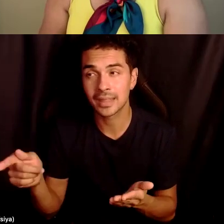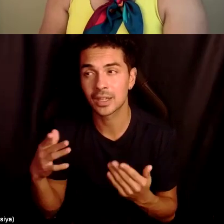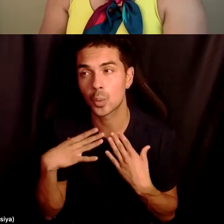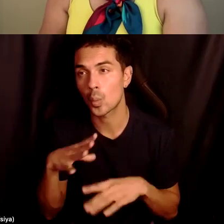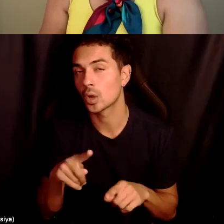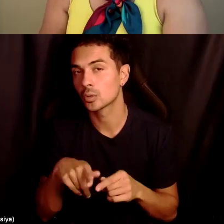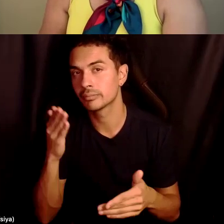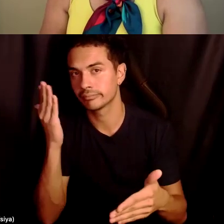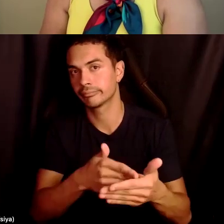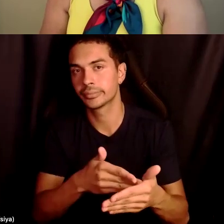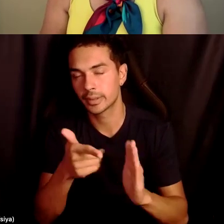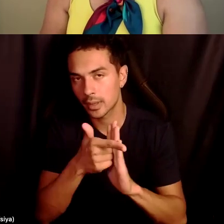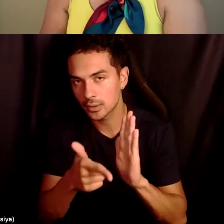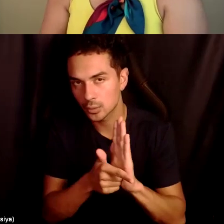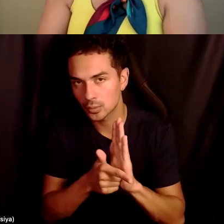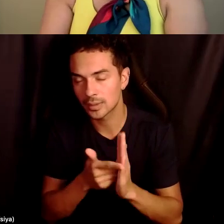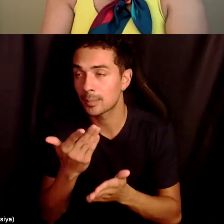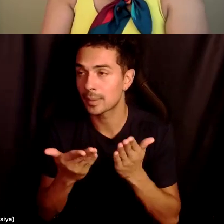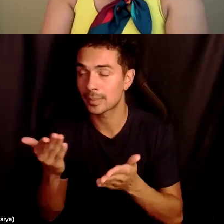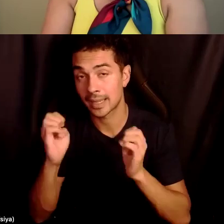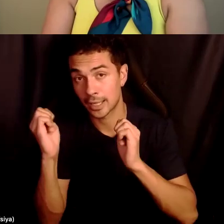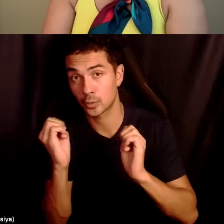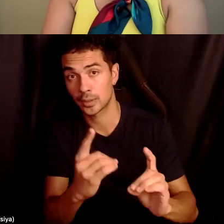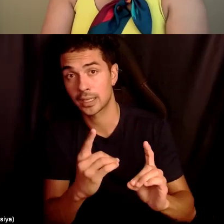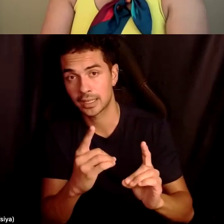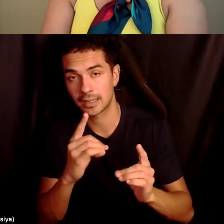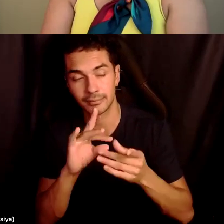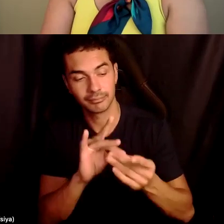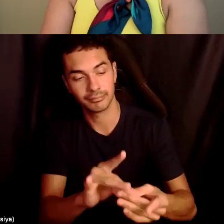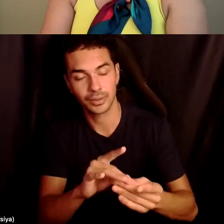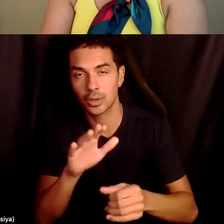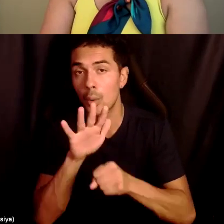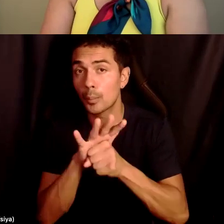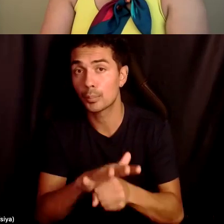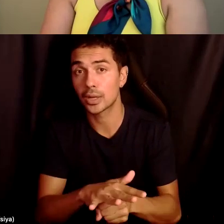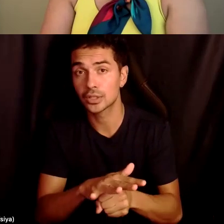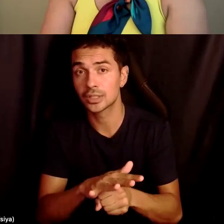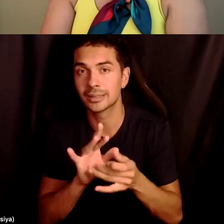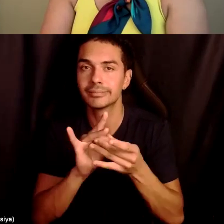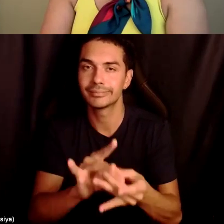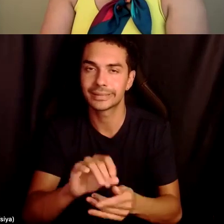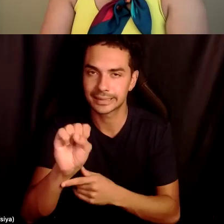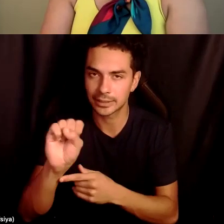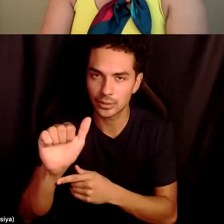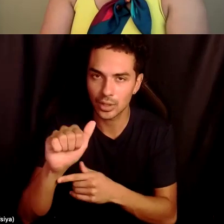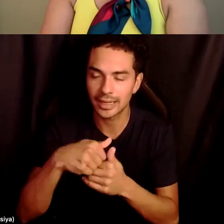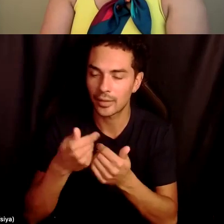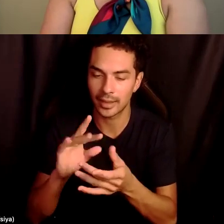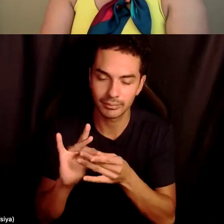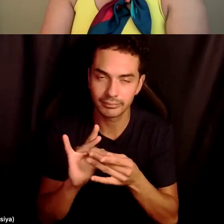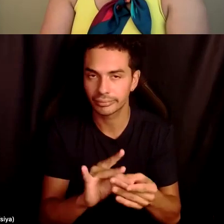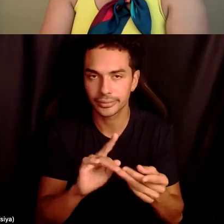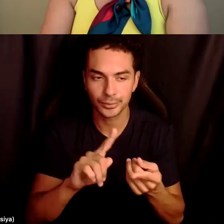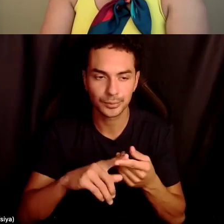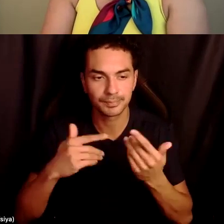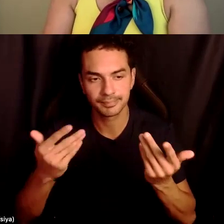prosecution route. Um, really, um, educating about how oppression factors into sexual assault and how that factors into, um,